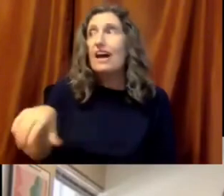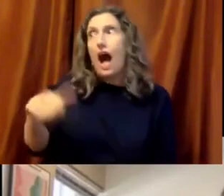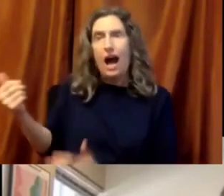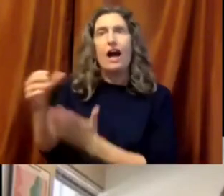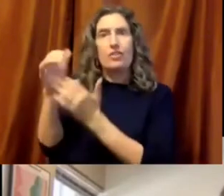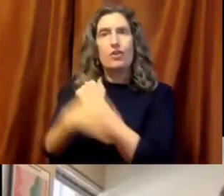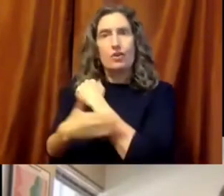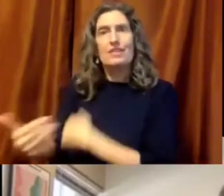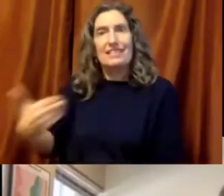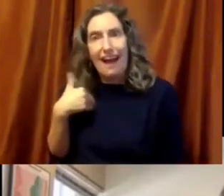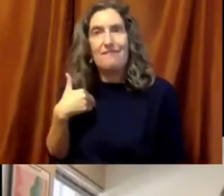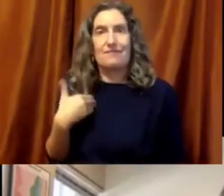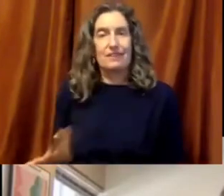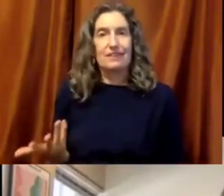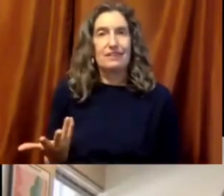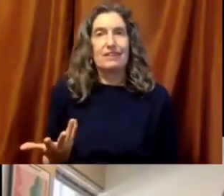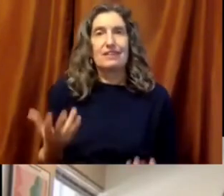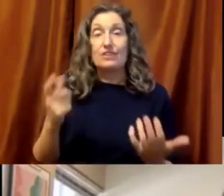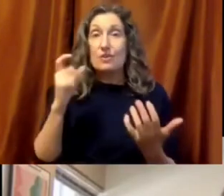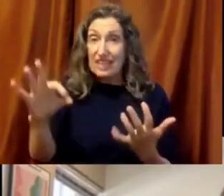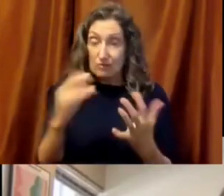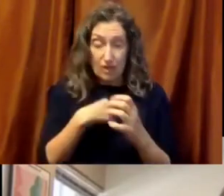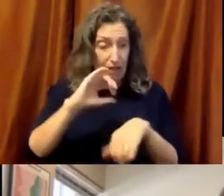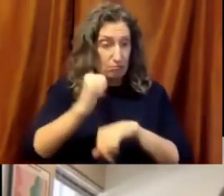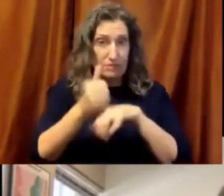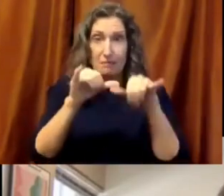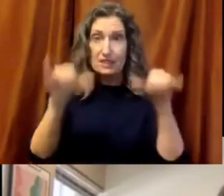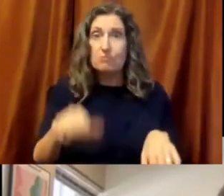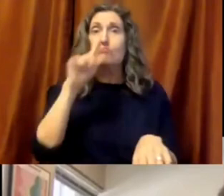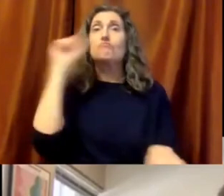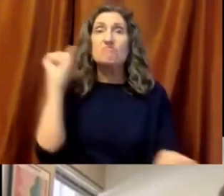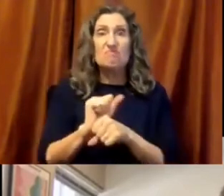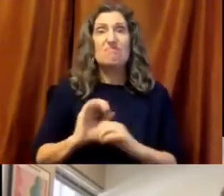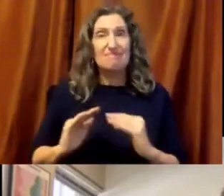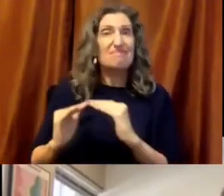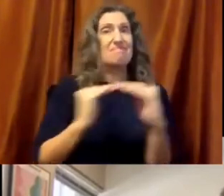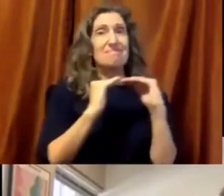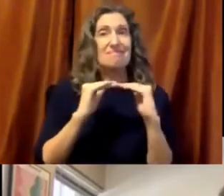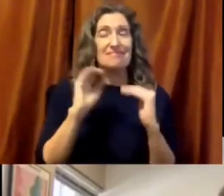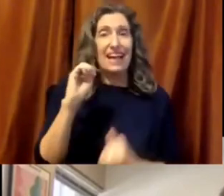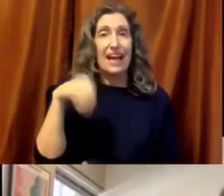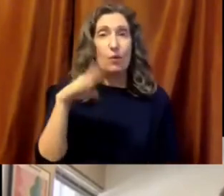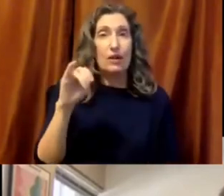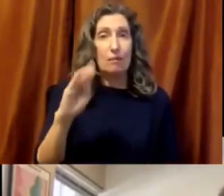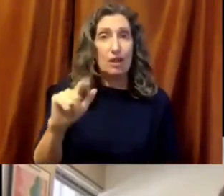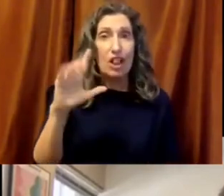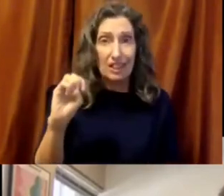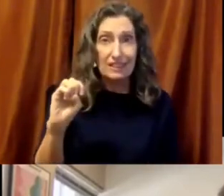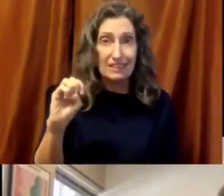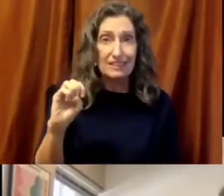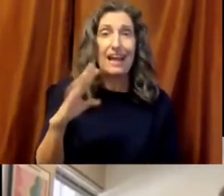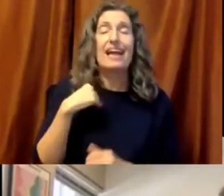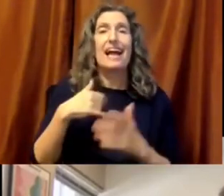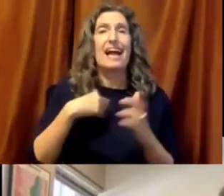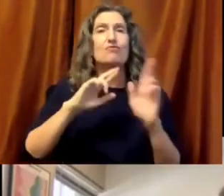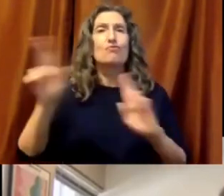we can learn from other countries is how to organize our system so it is truly equitable, so that it has the on-ramp that's needed. And I